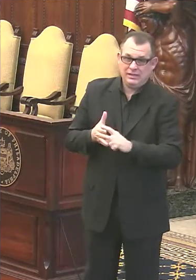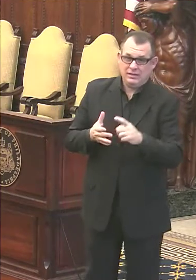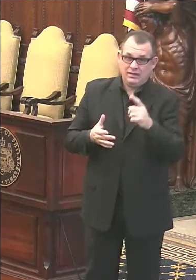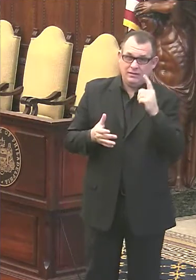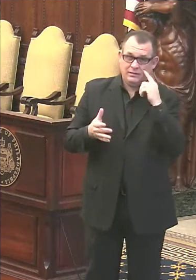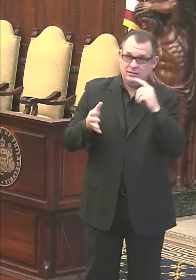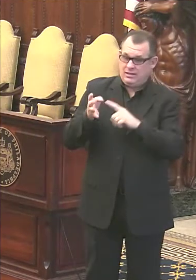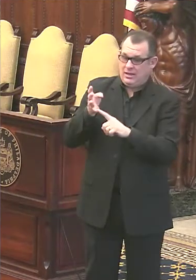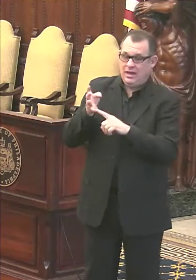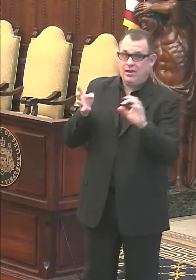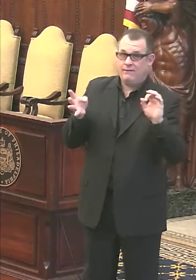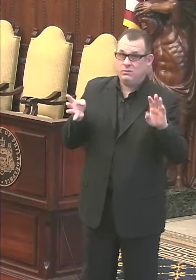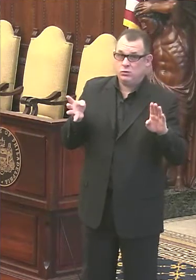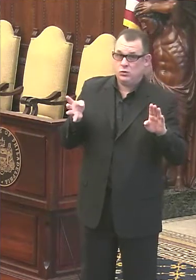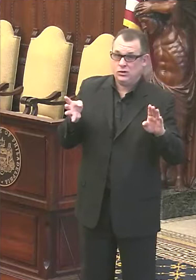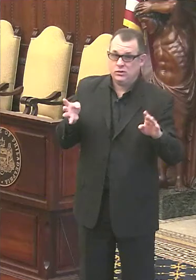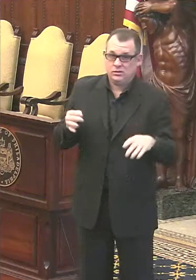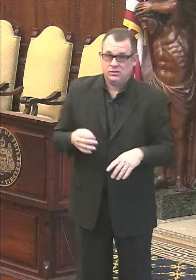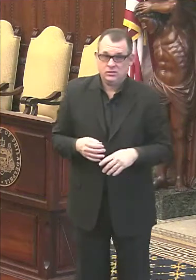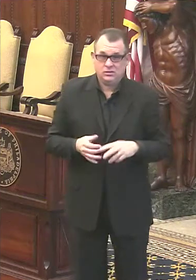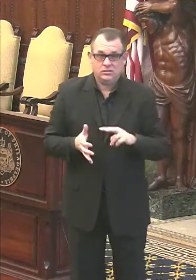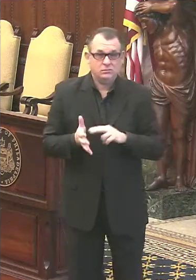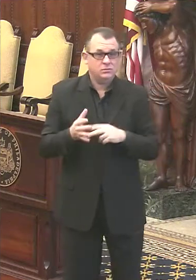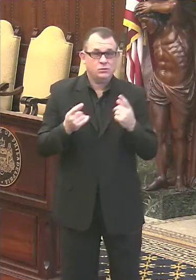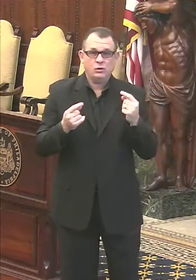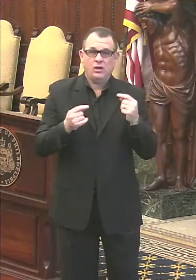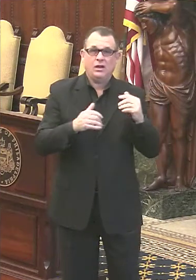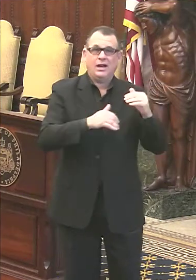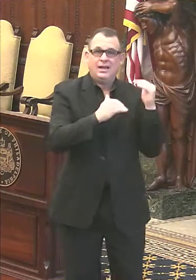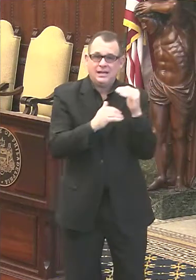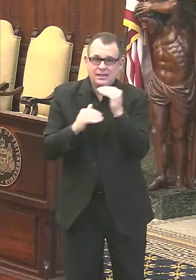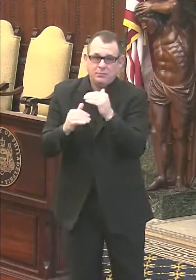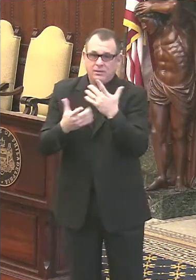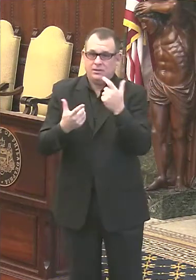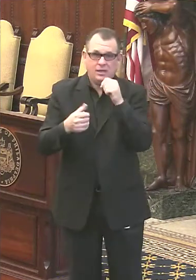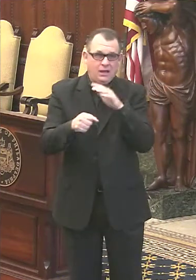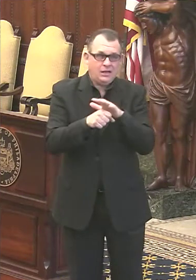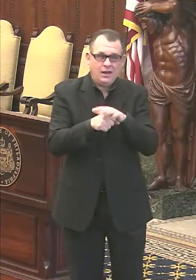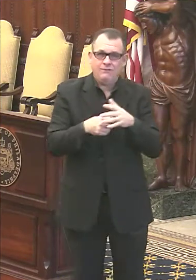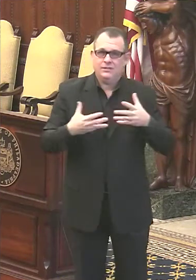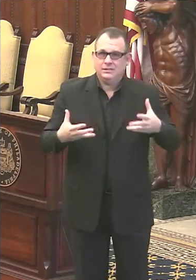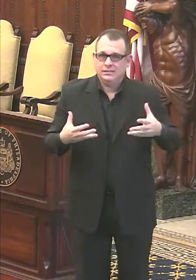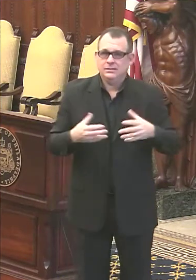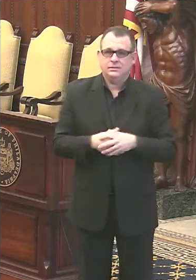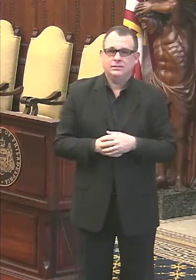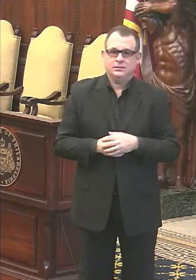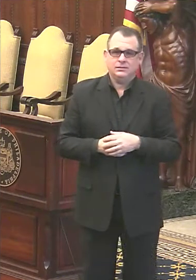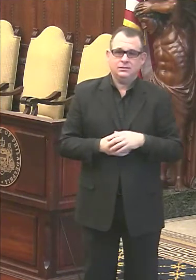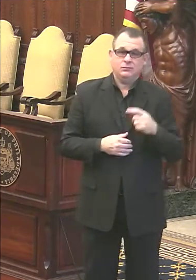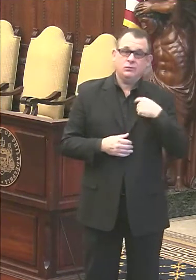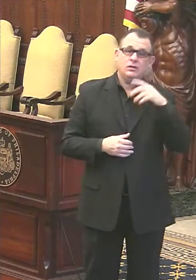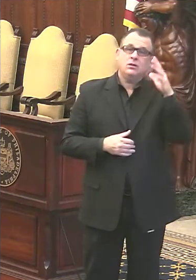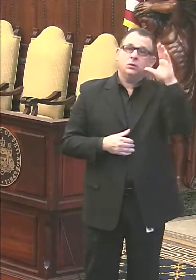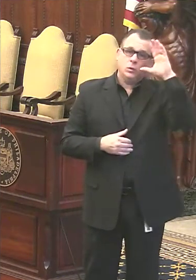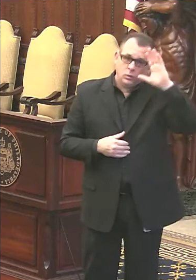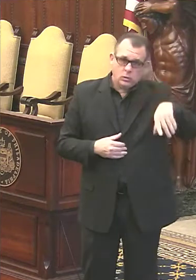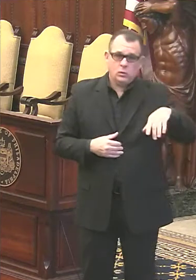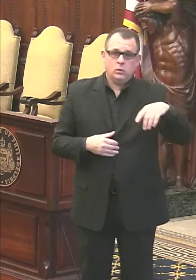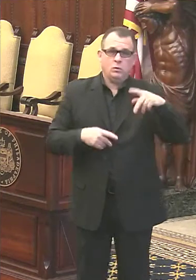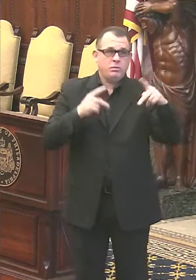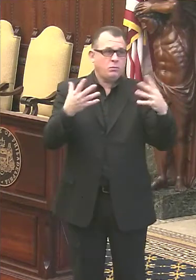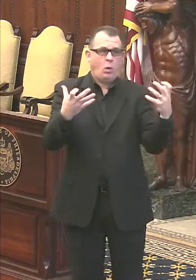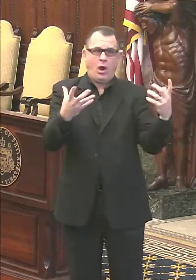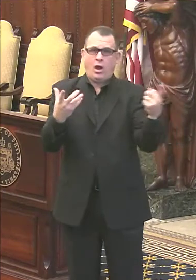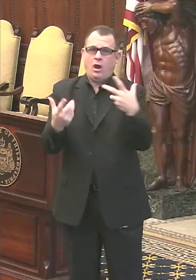continue to have a very limited supply through the end of February. Now, we know that many people are eager to be vaccinated, and that's a very good thing.